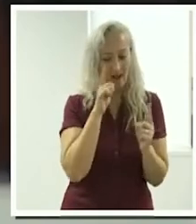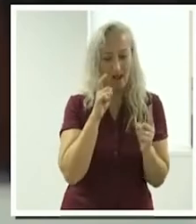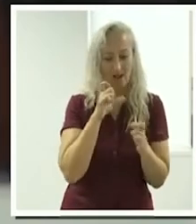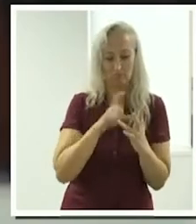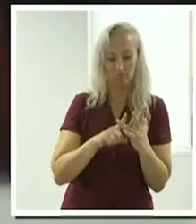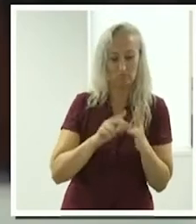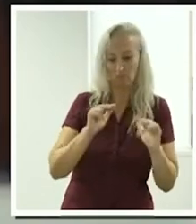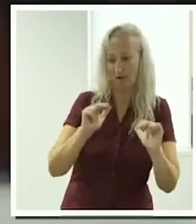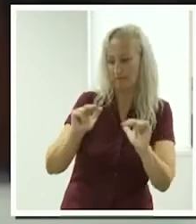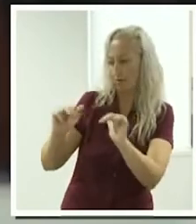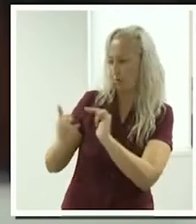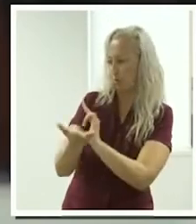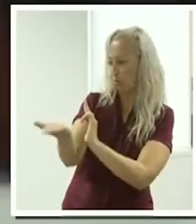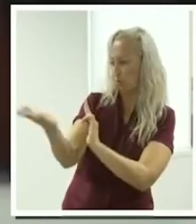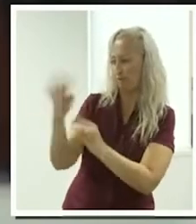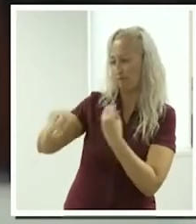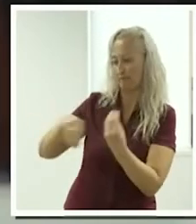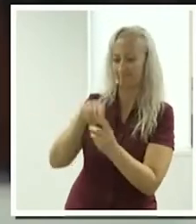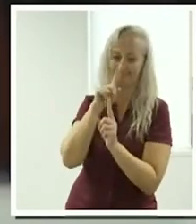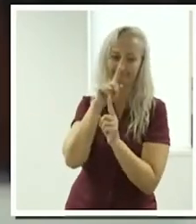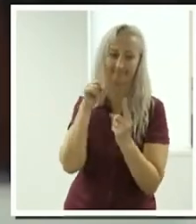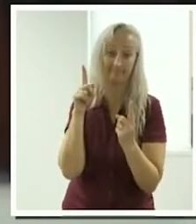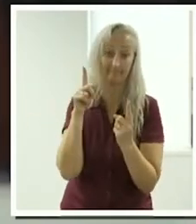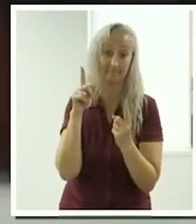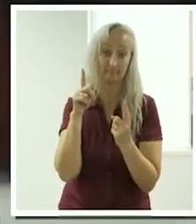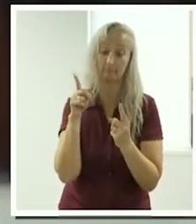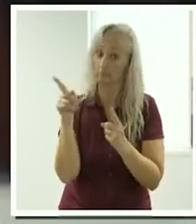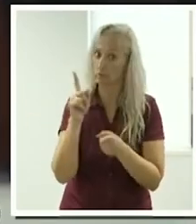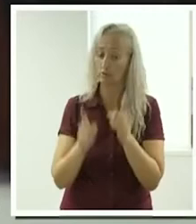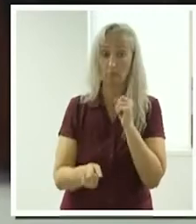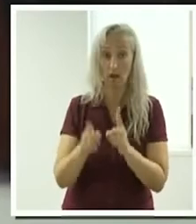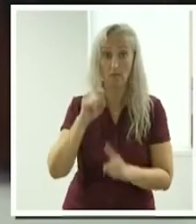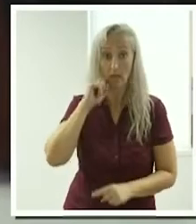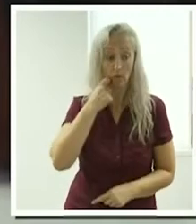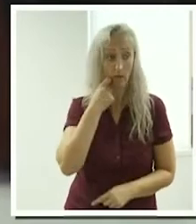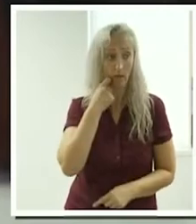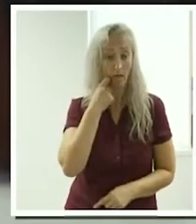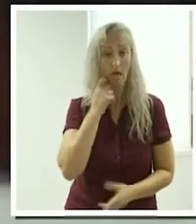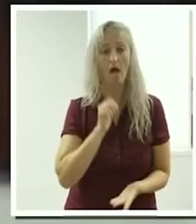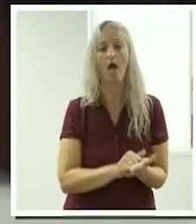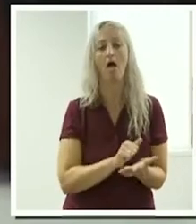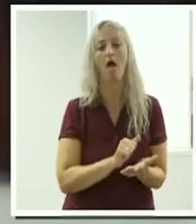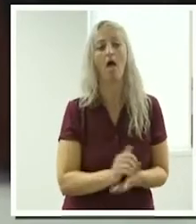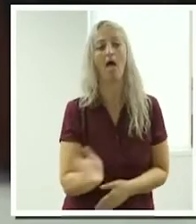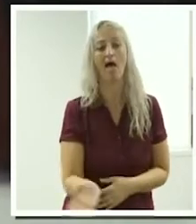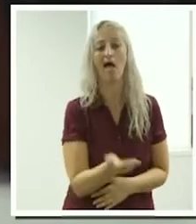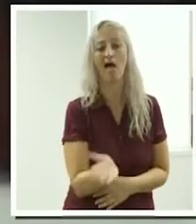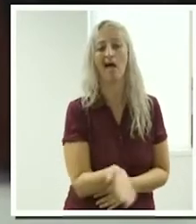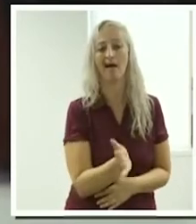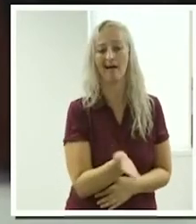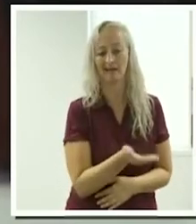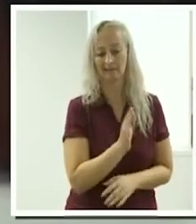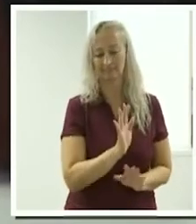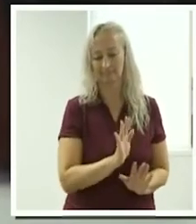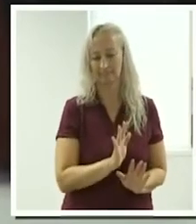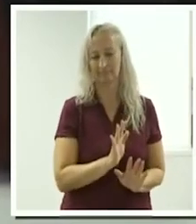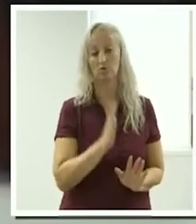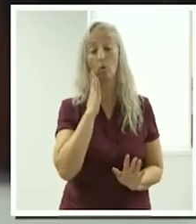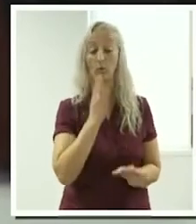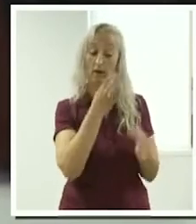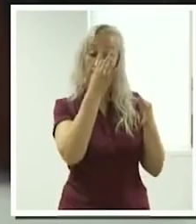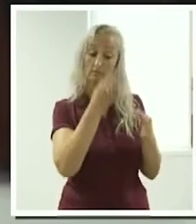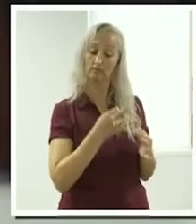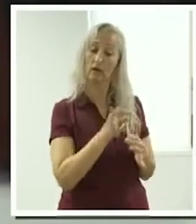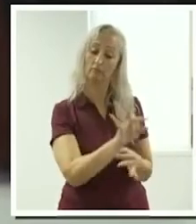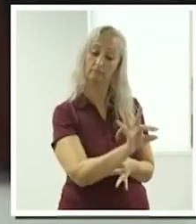look after the whole family and they will take advantage of that. So once you've decided the client you would